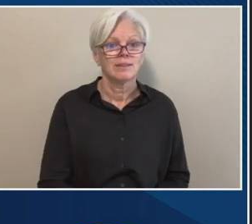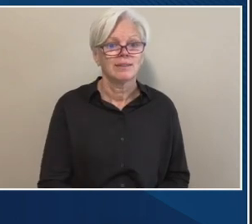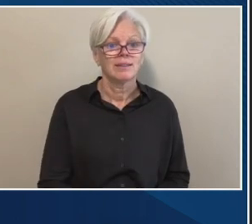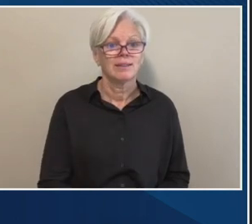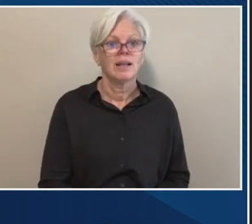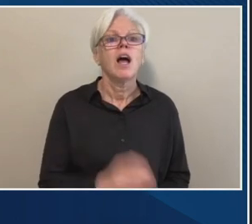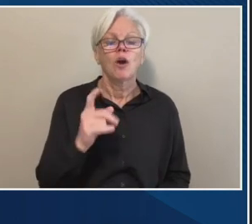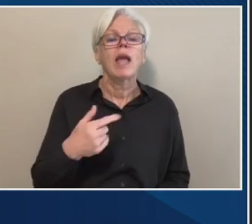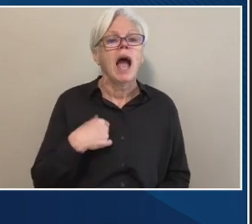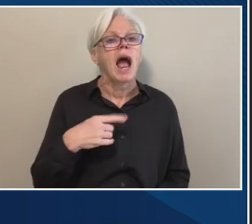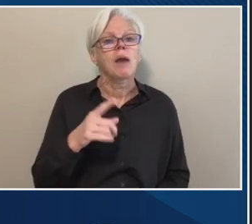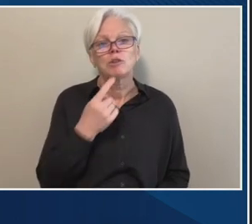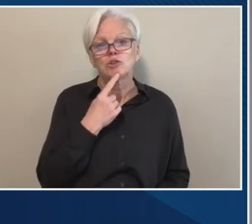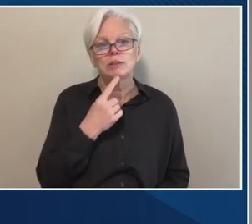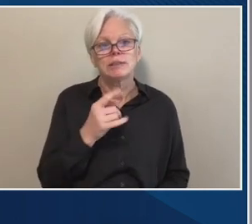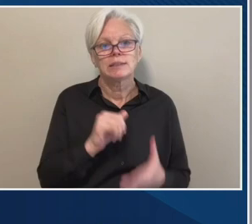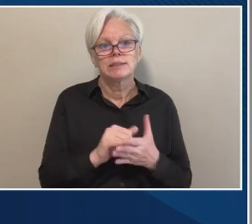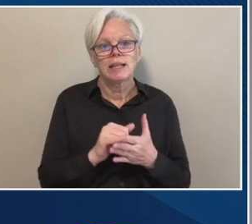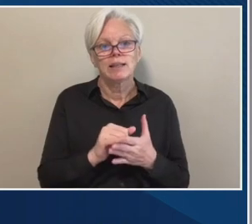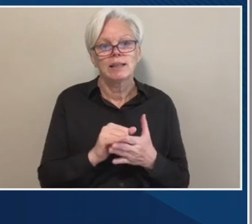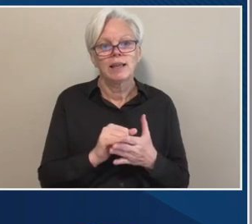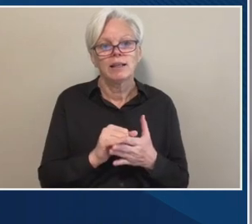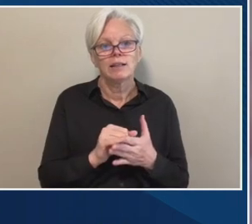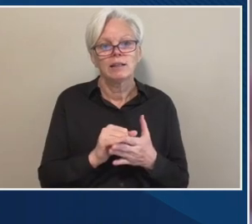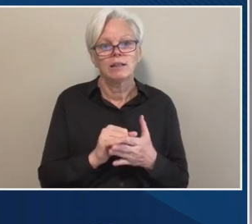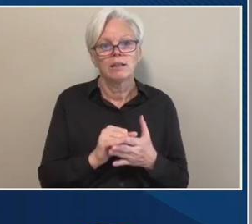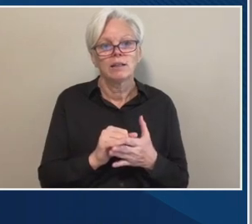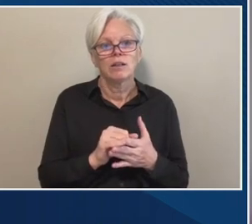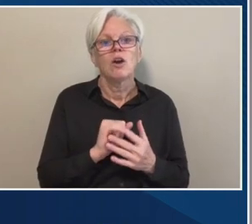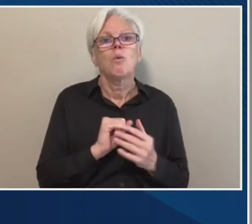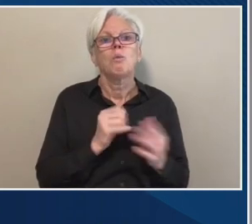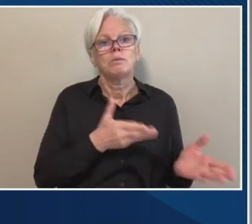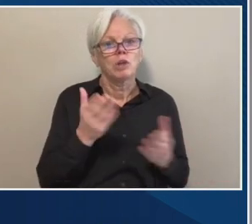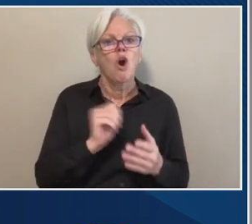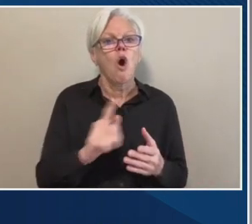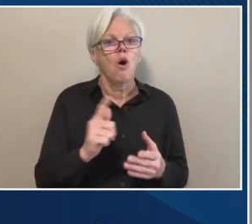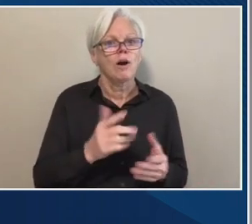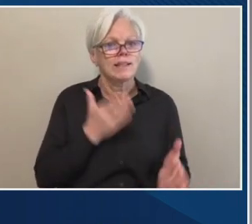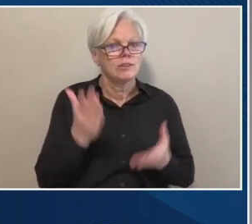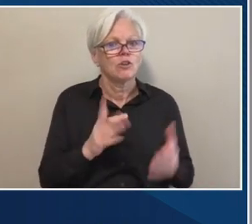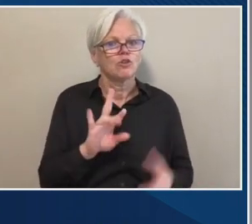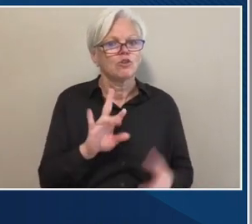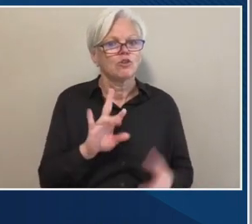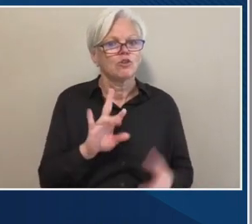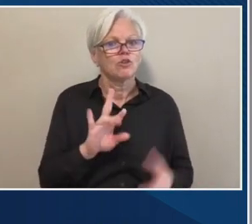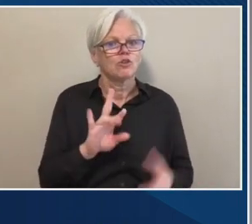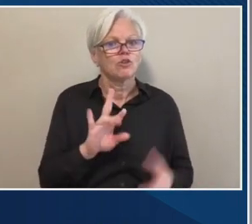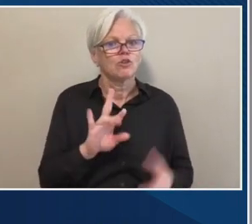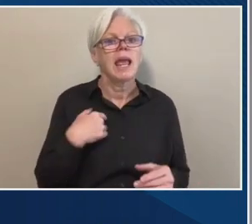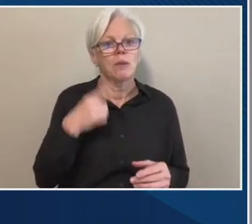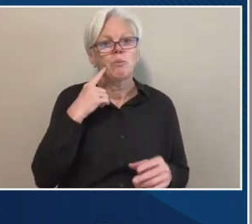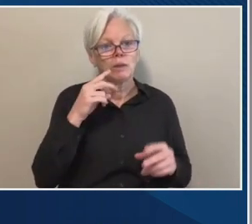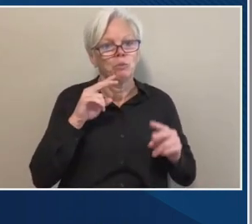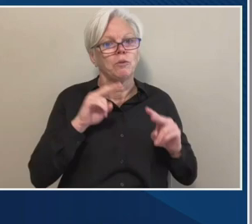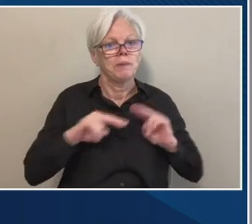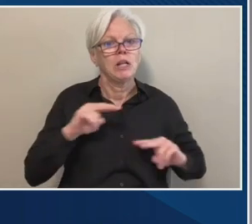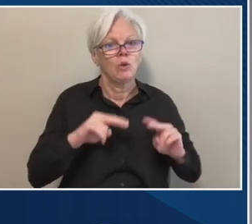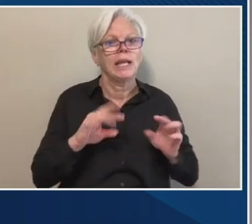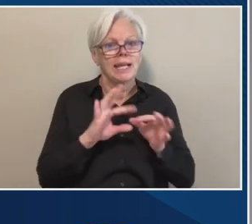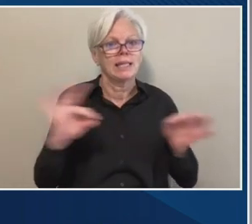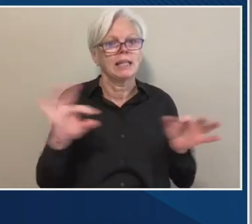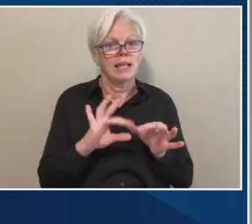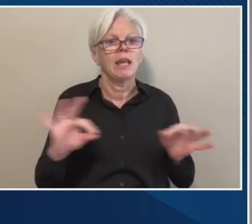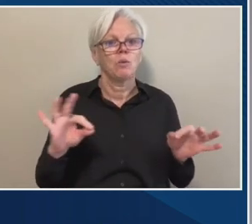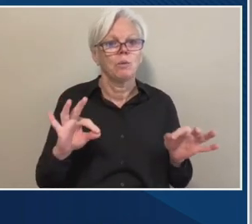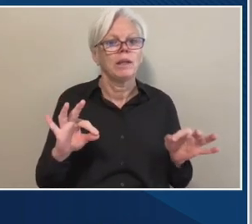No, I was just going to say, we're going to take back all the suggestions, Robin. So, uh, and I think we'll be looking at the language, um, in light of